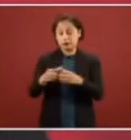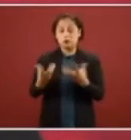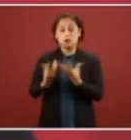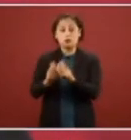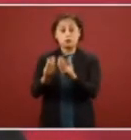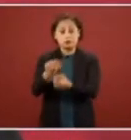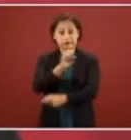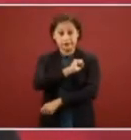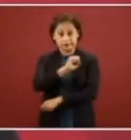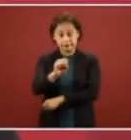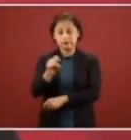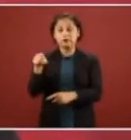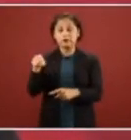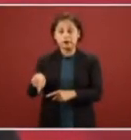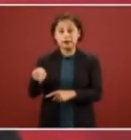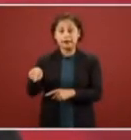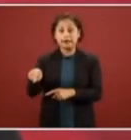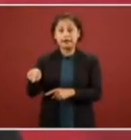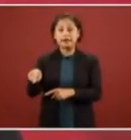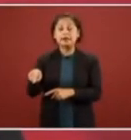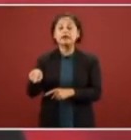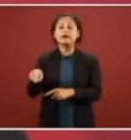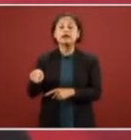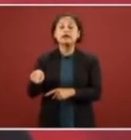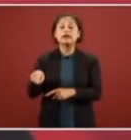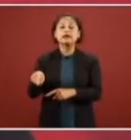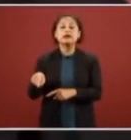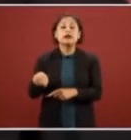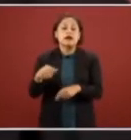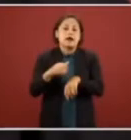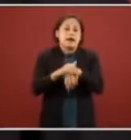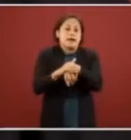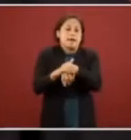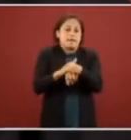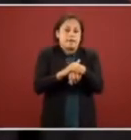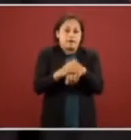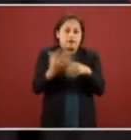was the second of Santana second in command